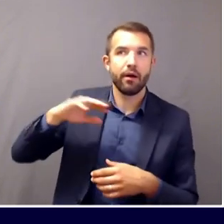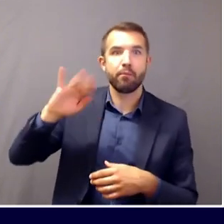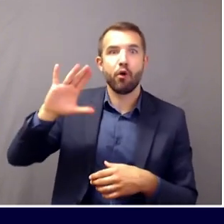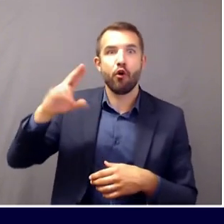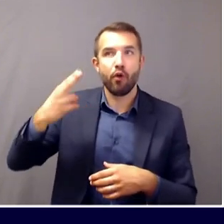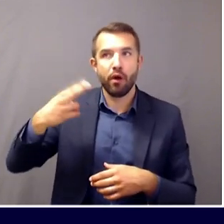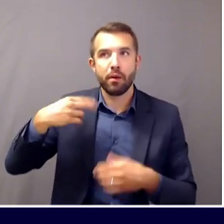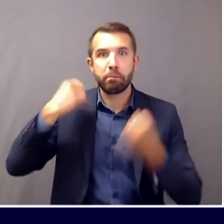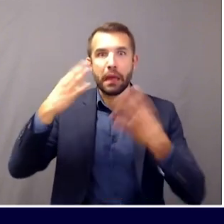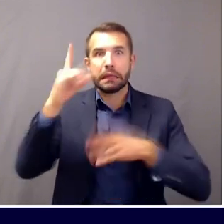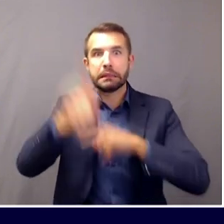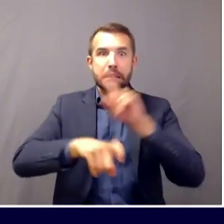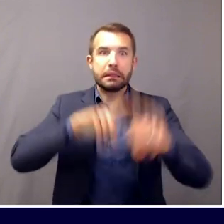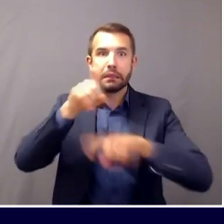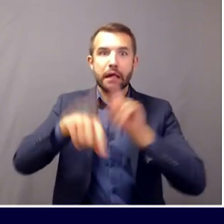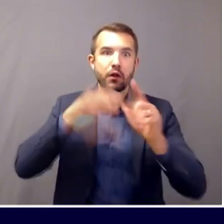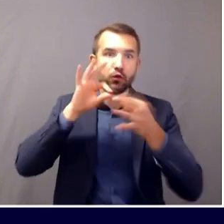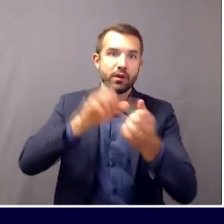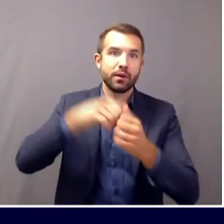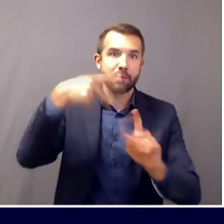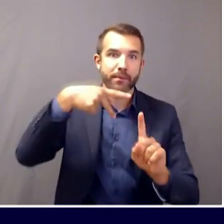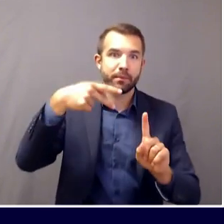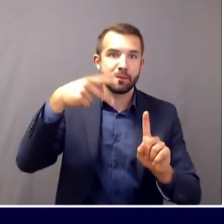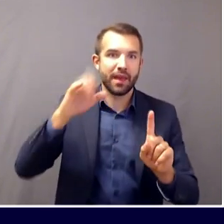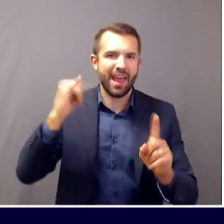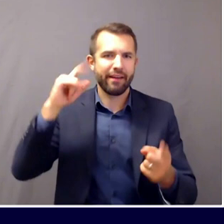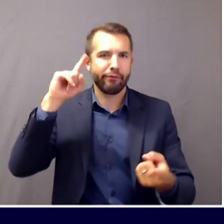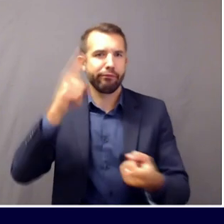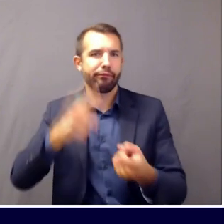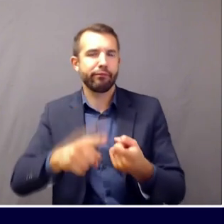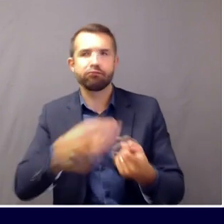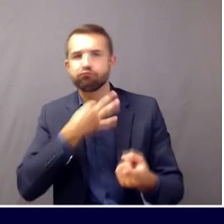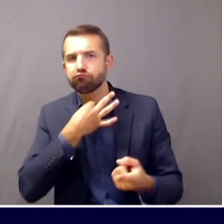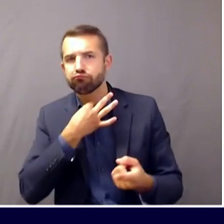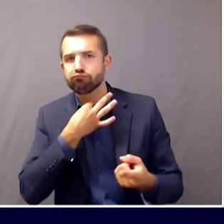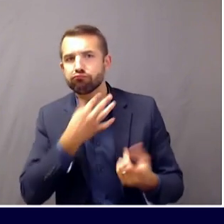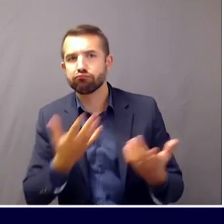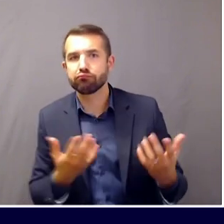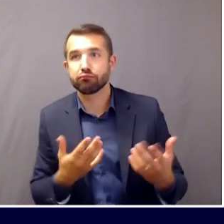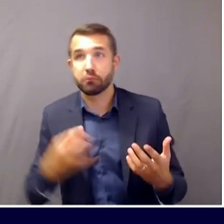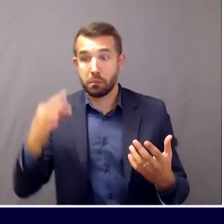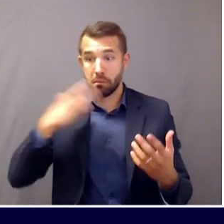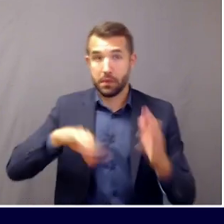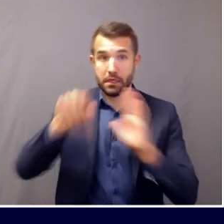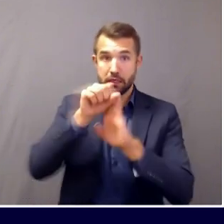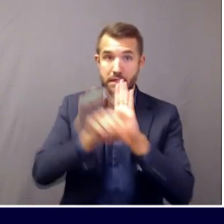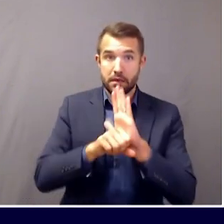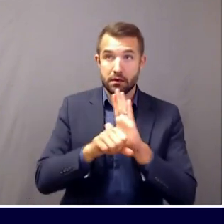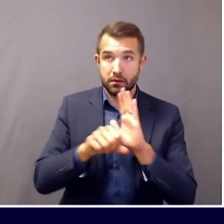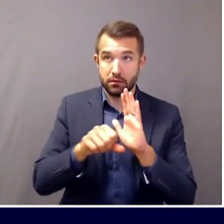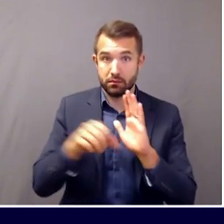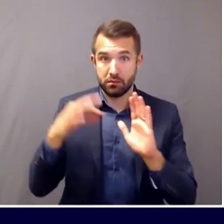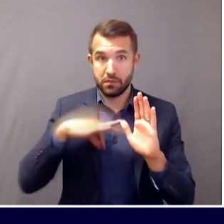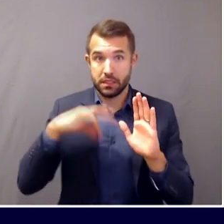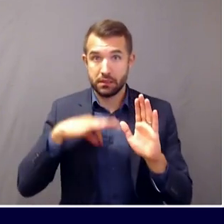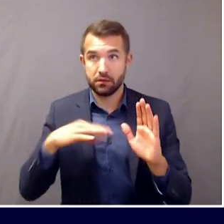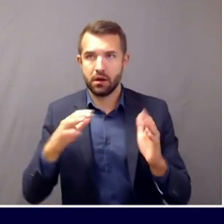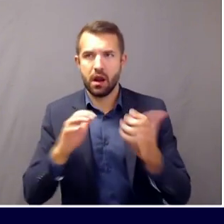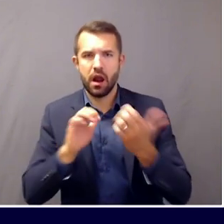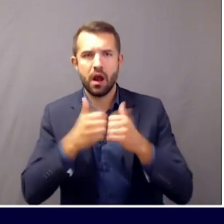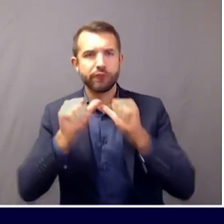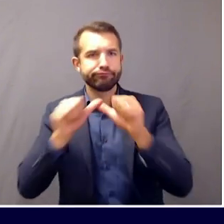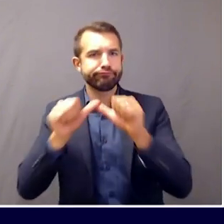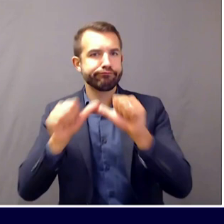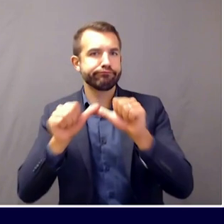the state of Maine has evaluated the needs for PPE around the state and